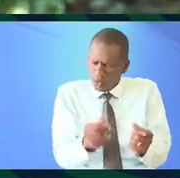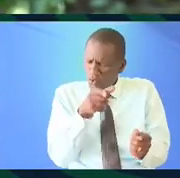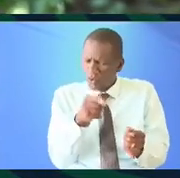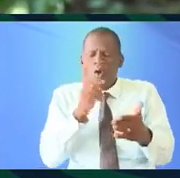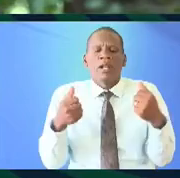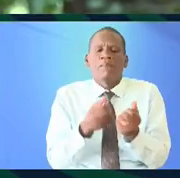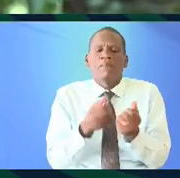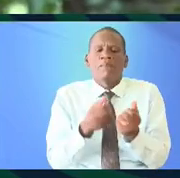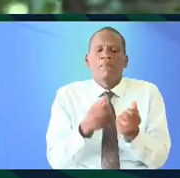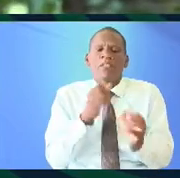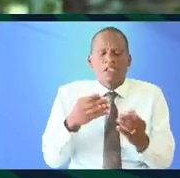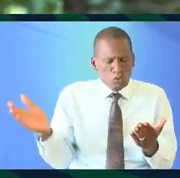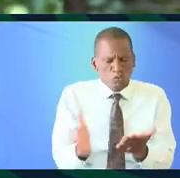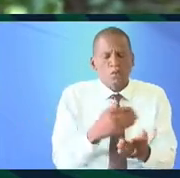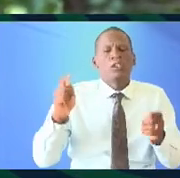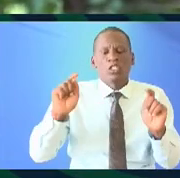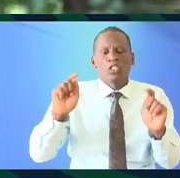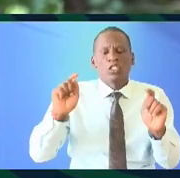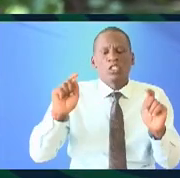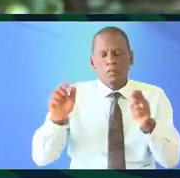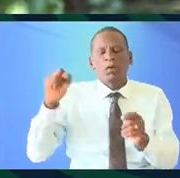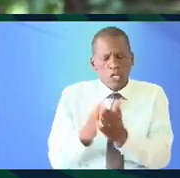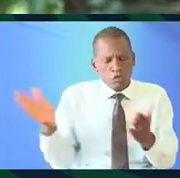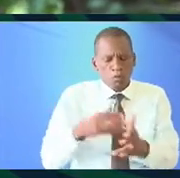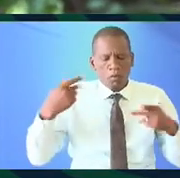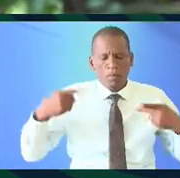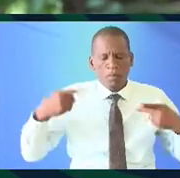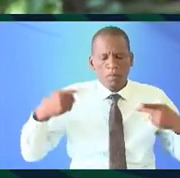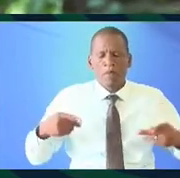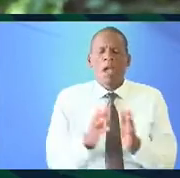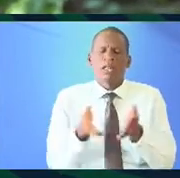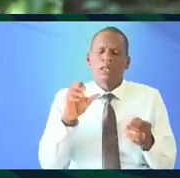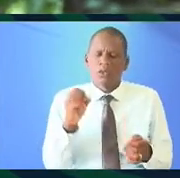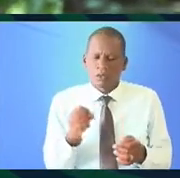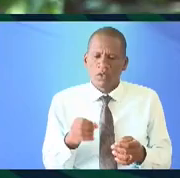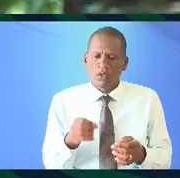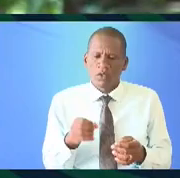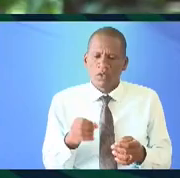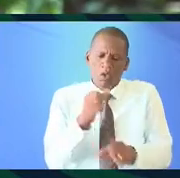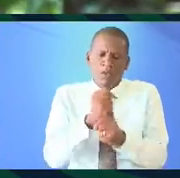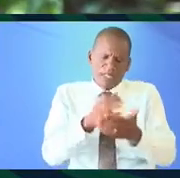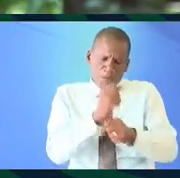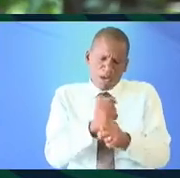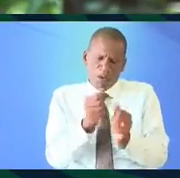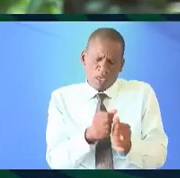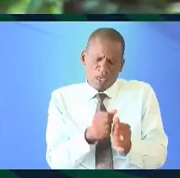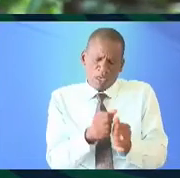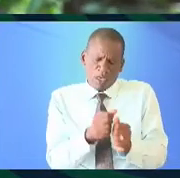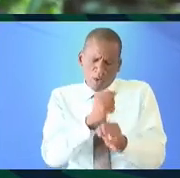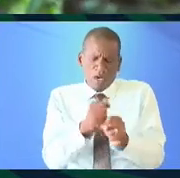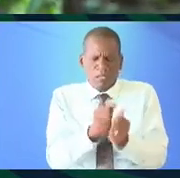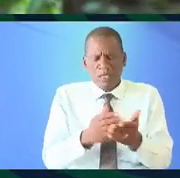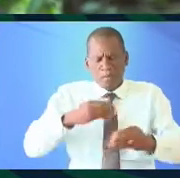what happens if you remove the tribal politics and you remove people and so we did some work with a couple